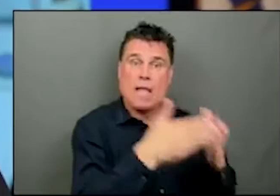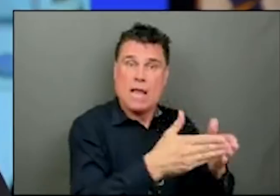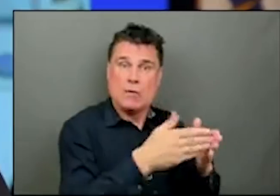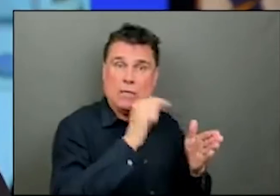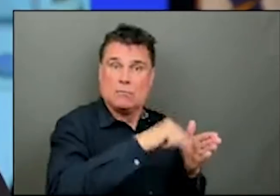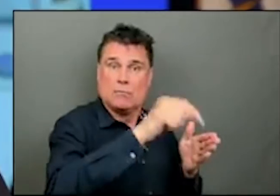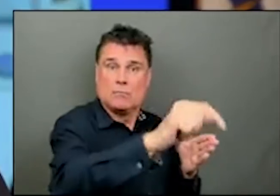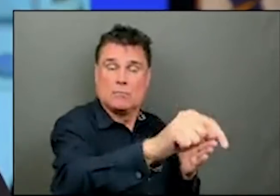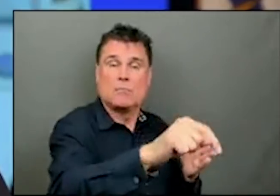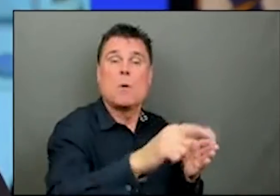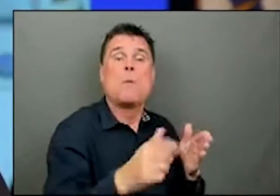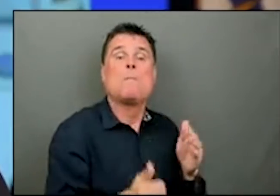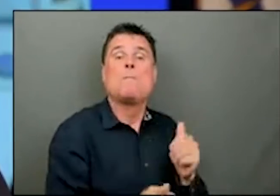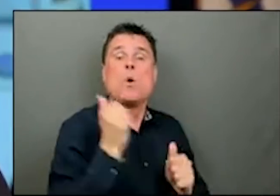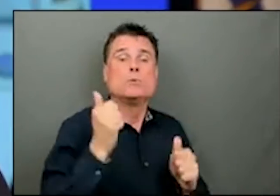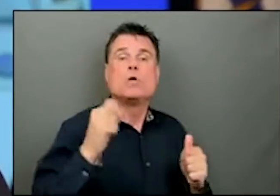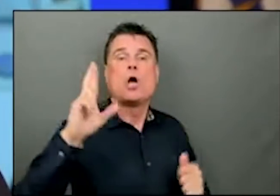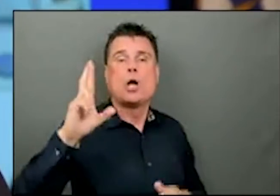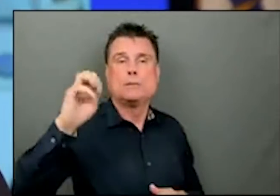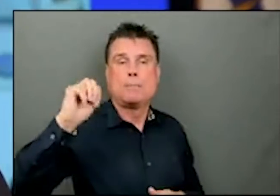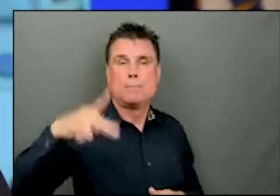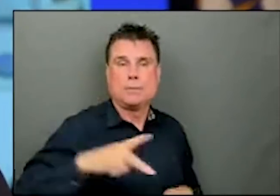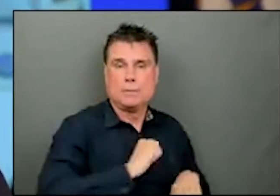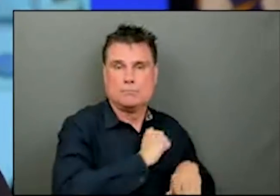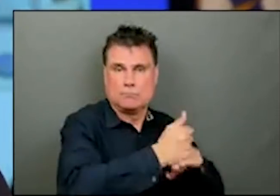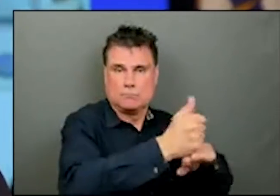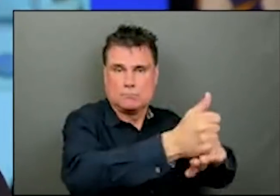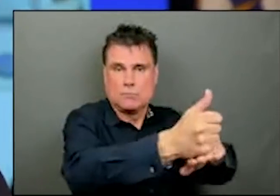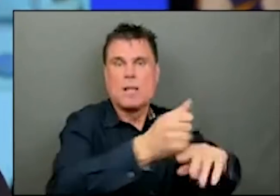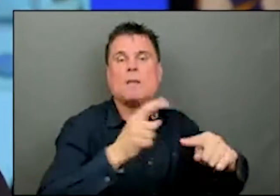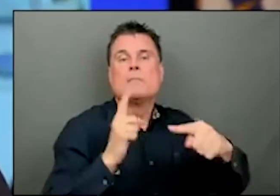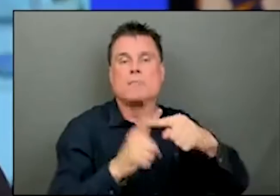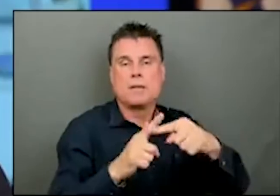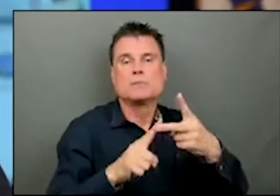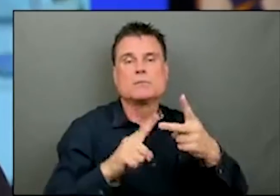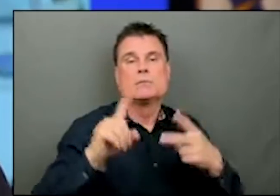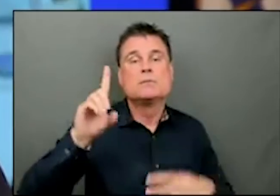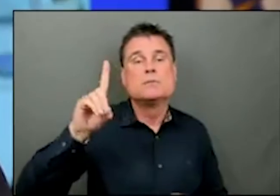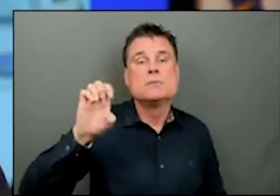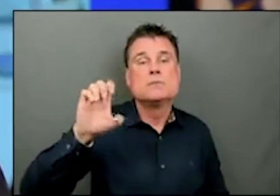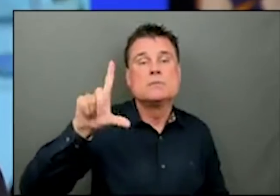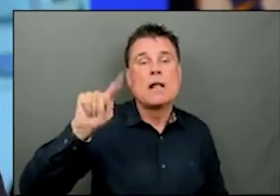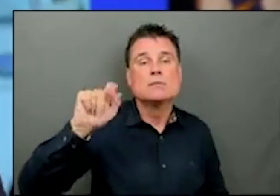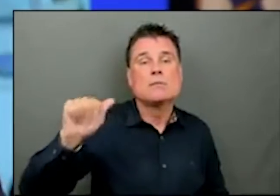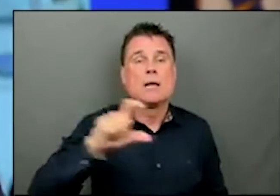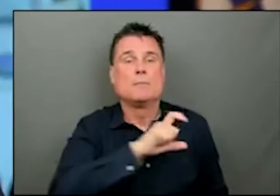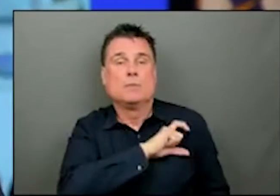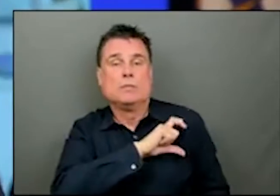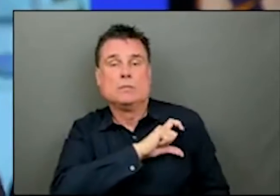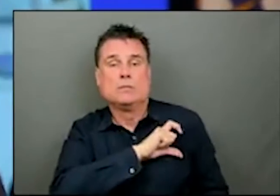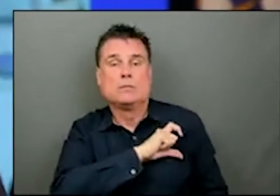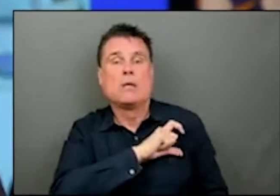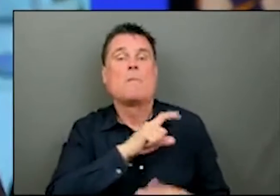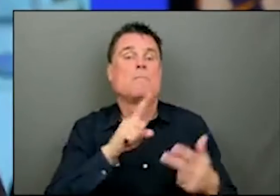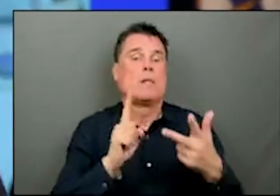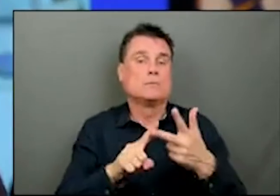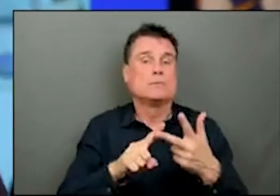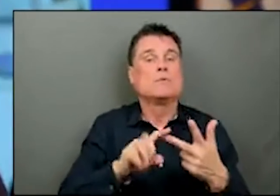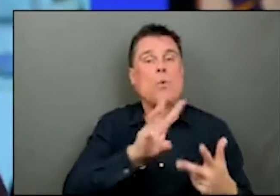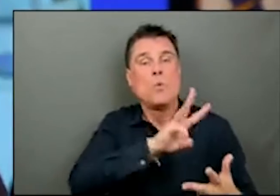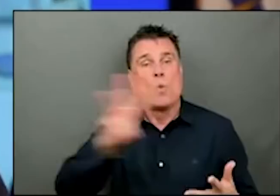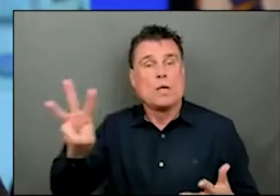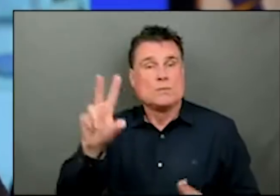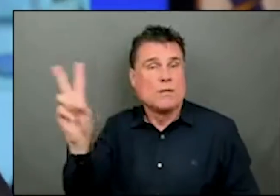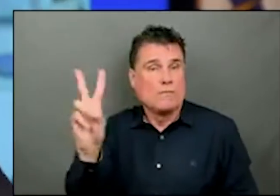municipal force would be called upon in Tawasin and the West Vancouver force would be called upon at